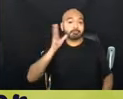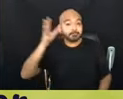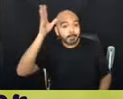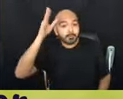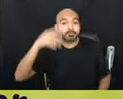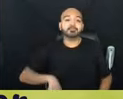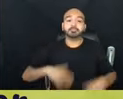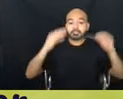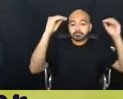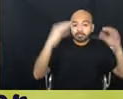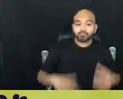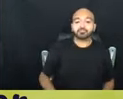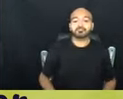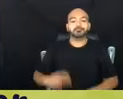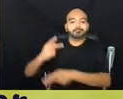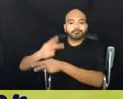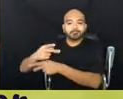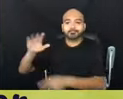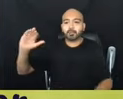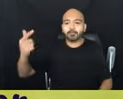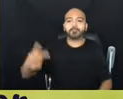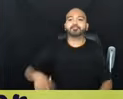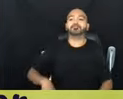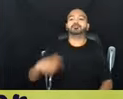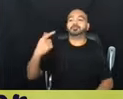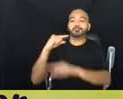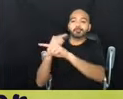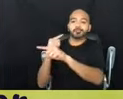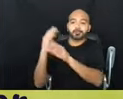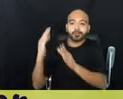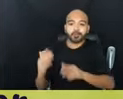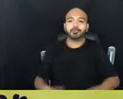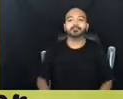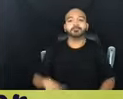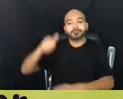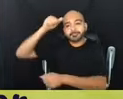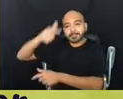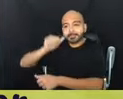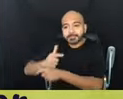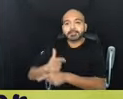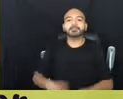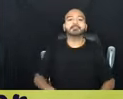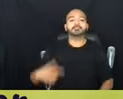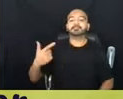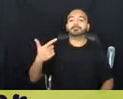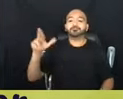caregivers, guardians, siblings, grandparents,